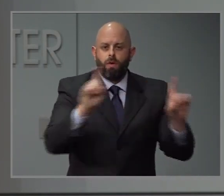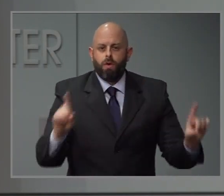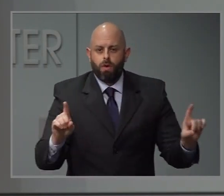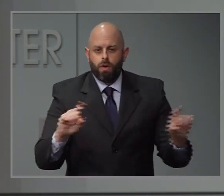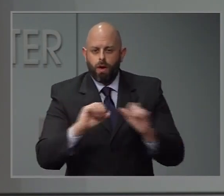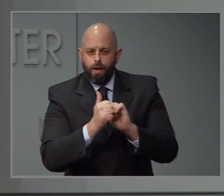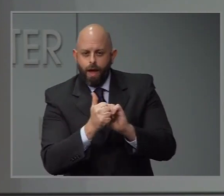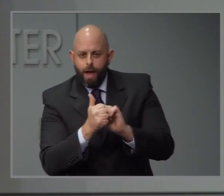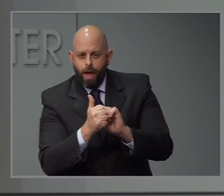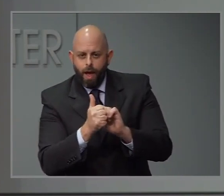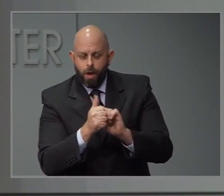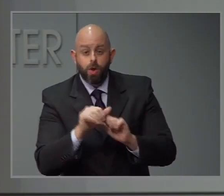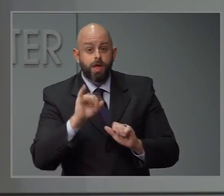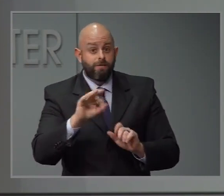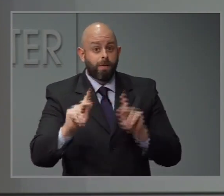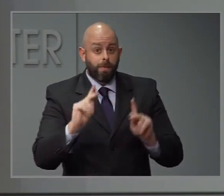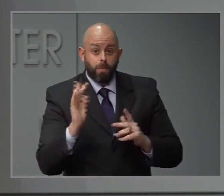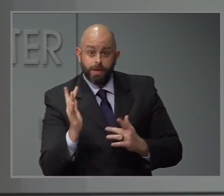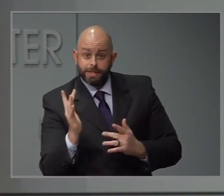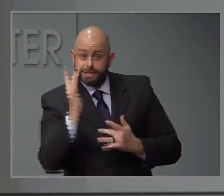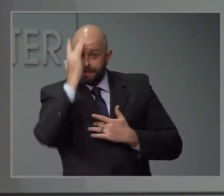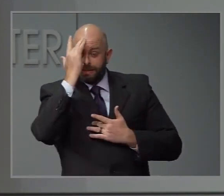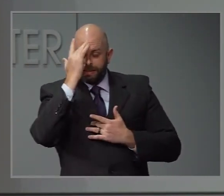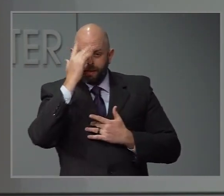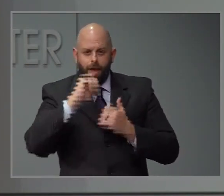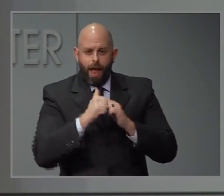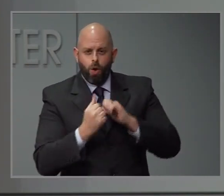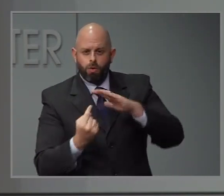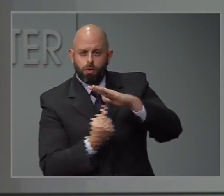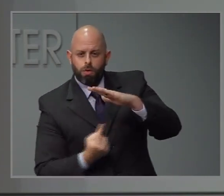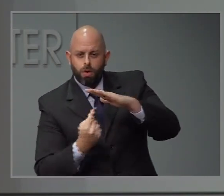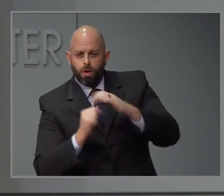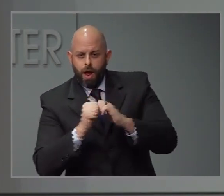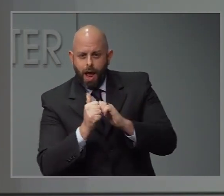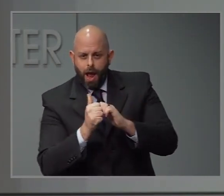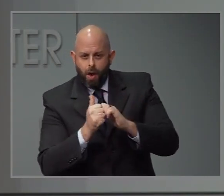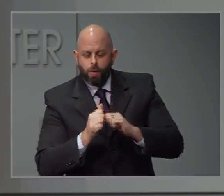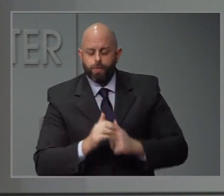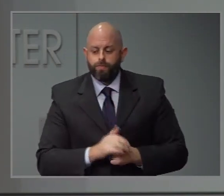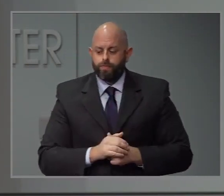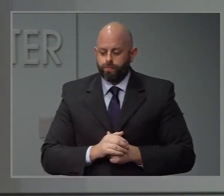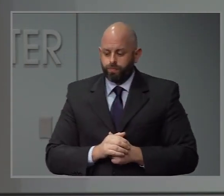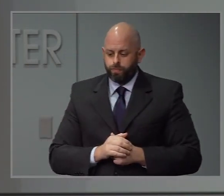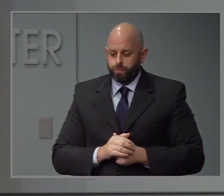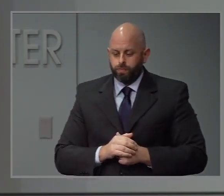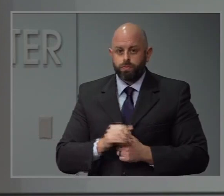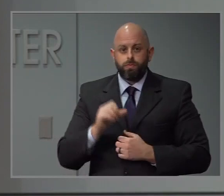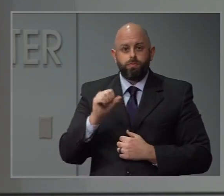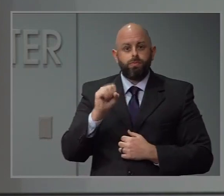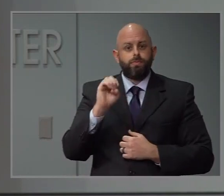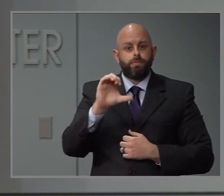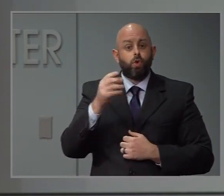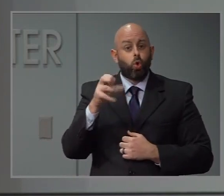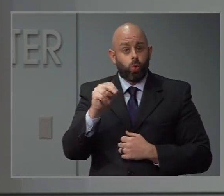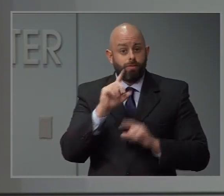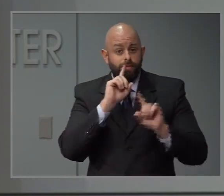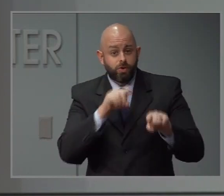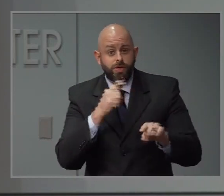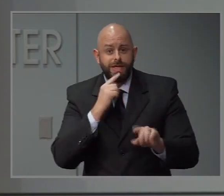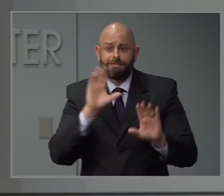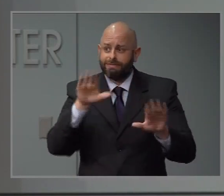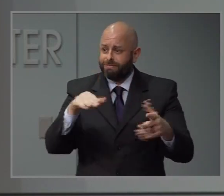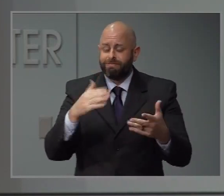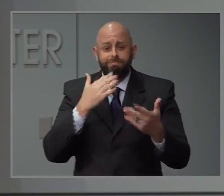have been in close contact? Thanks for the question about prisons. I apologize that we didn't have our correctional facility folks with